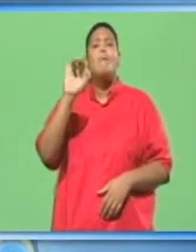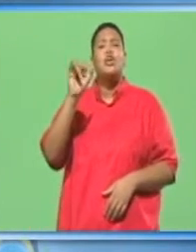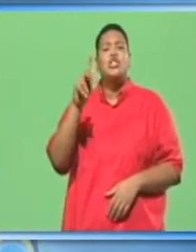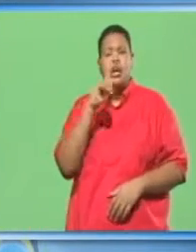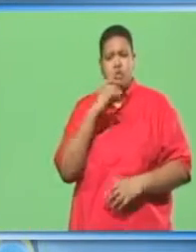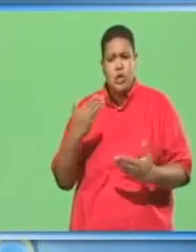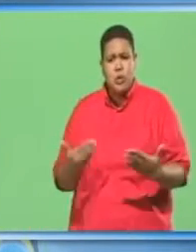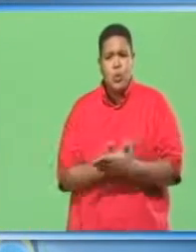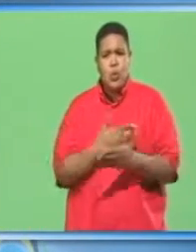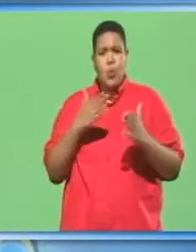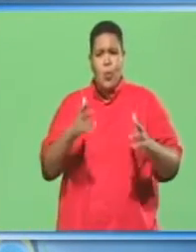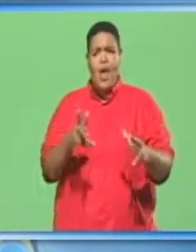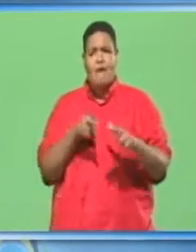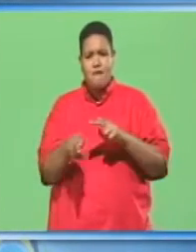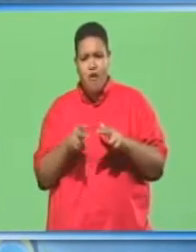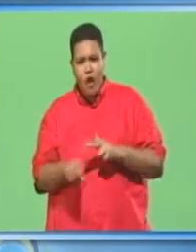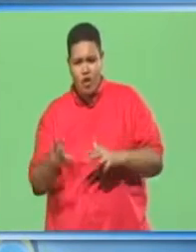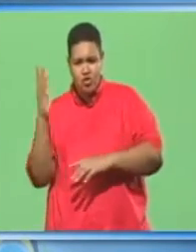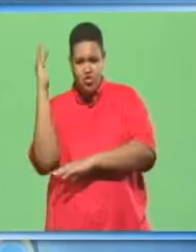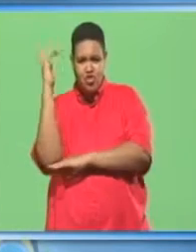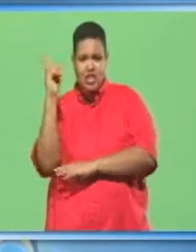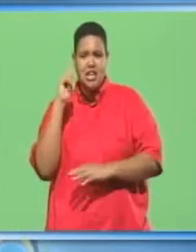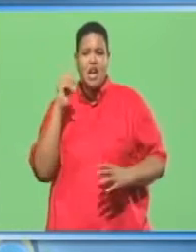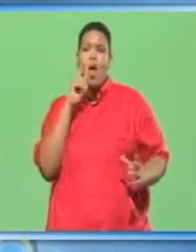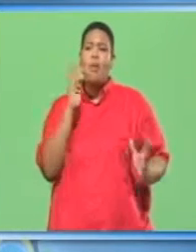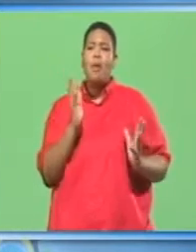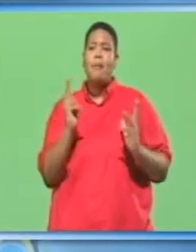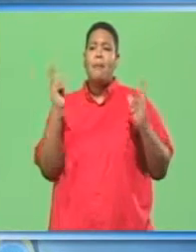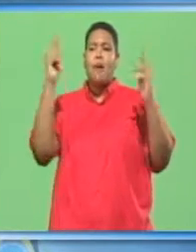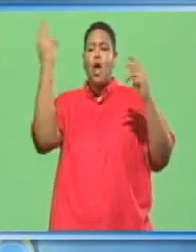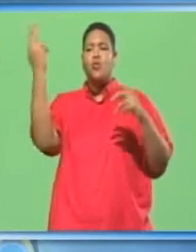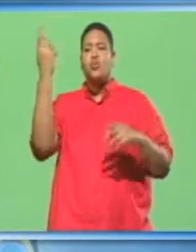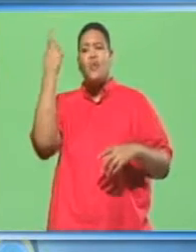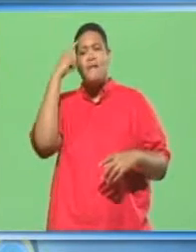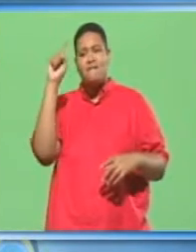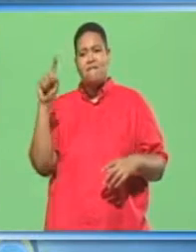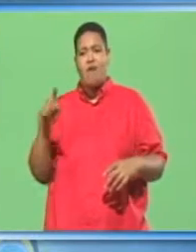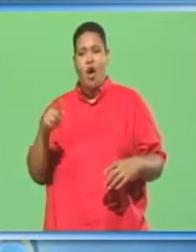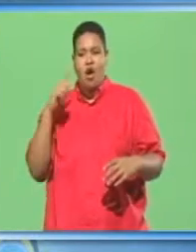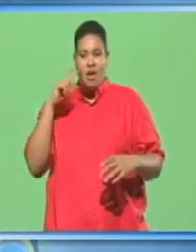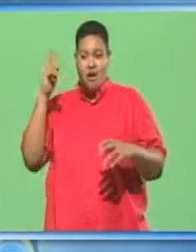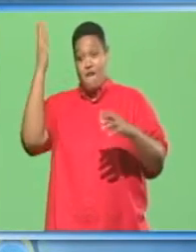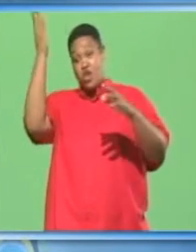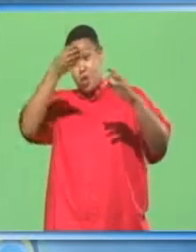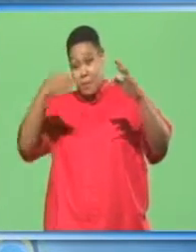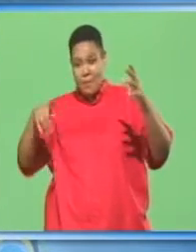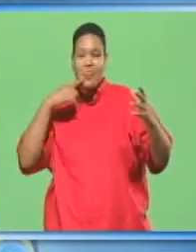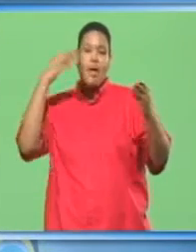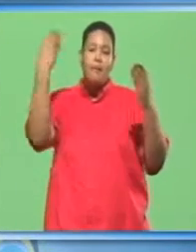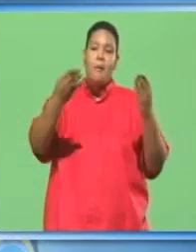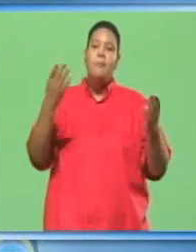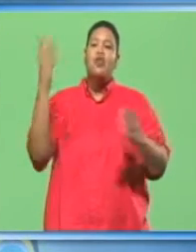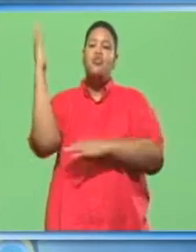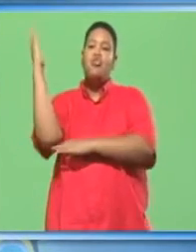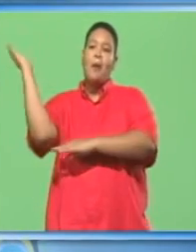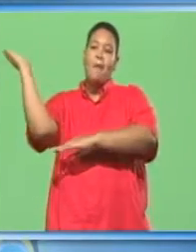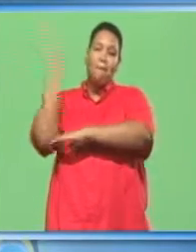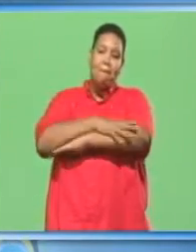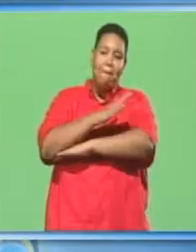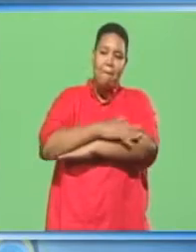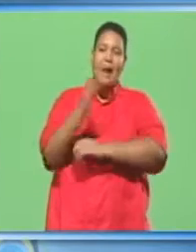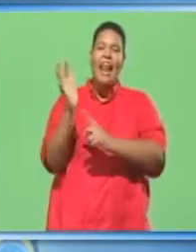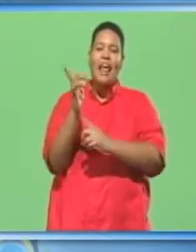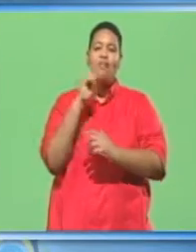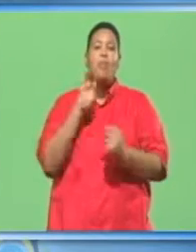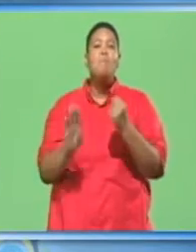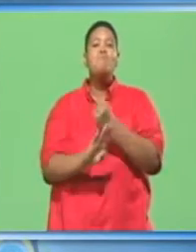trees. They would trim the crown and use it as a cushion for a trunk to fall on, so as to protect it from damage.